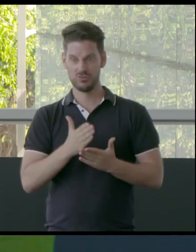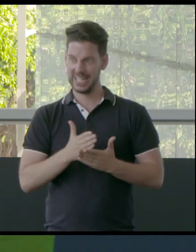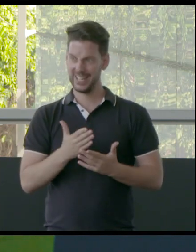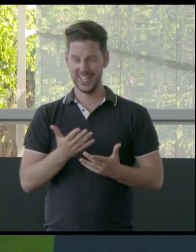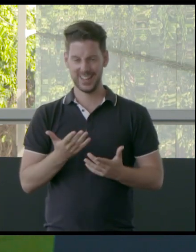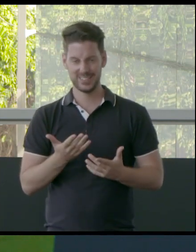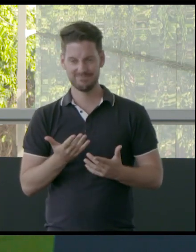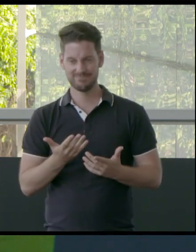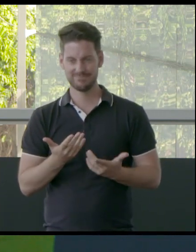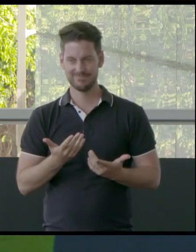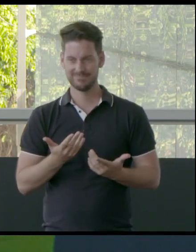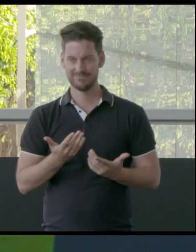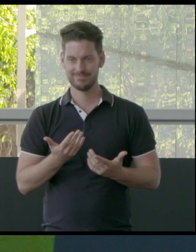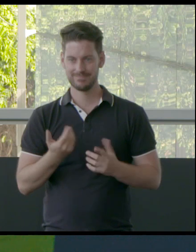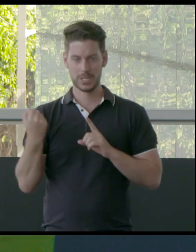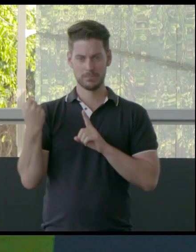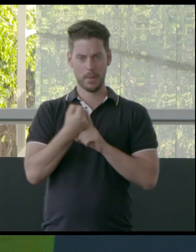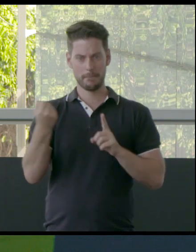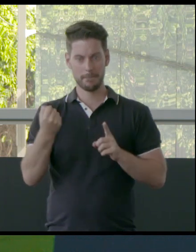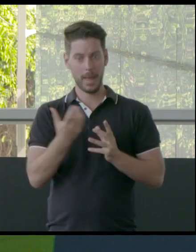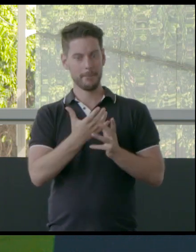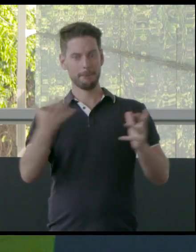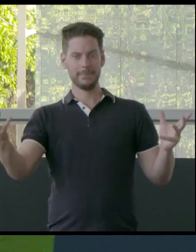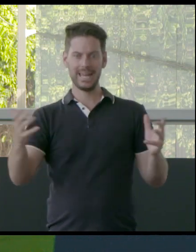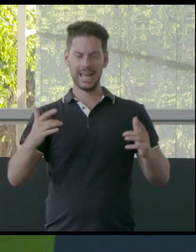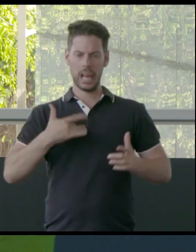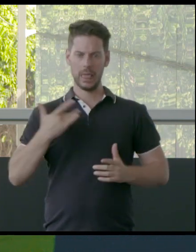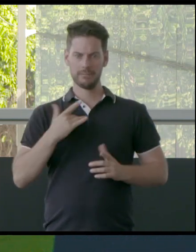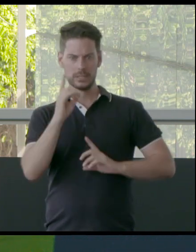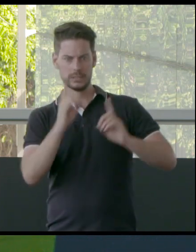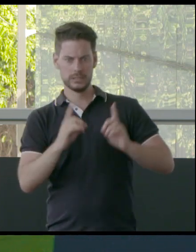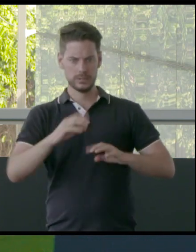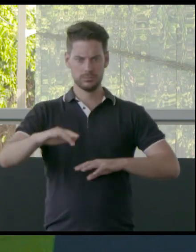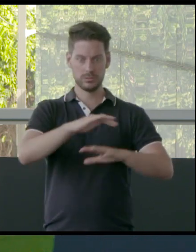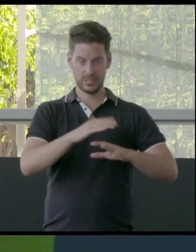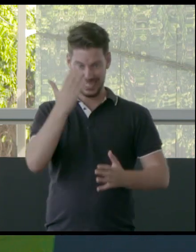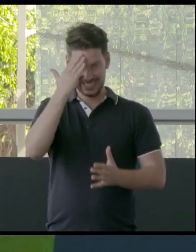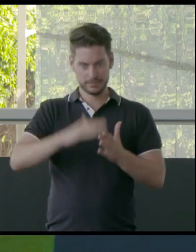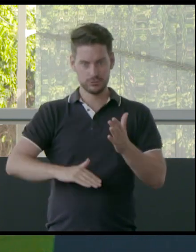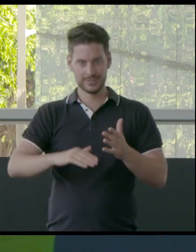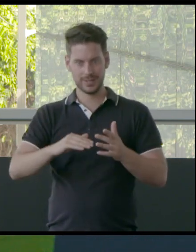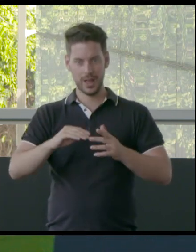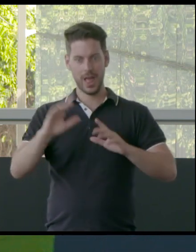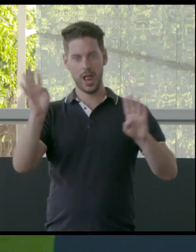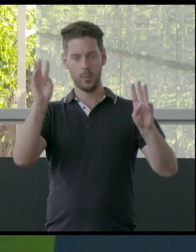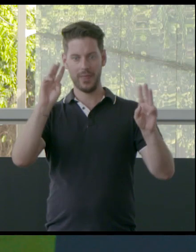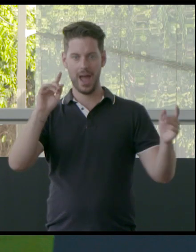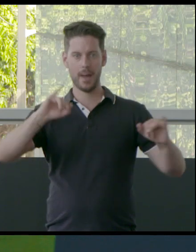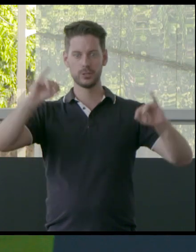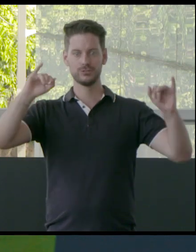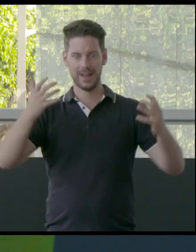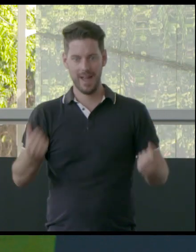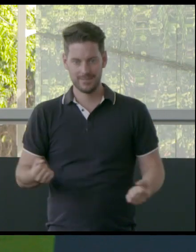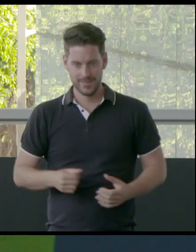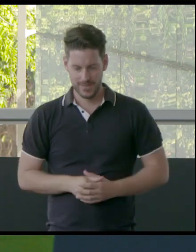when you've got large population centres experiencing something like the climate emergency. And I think it can